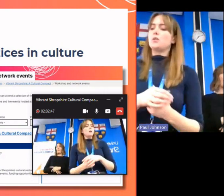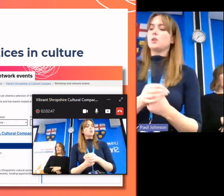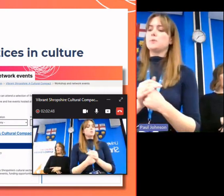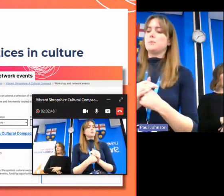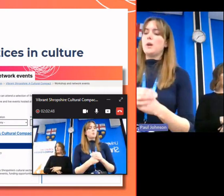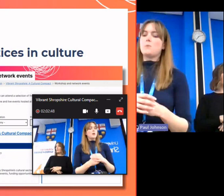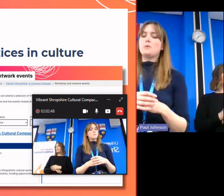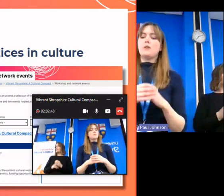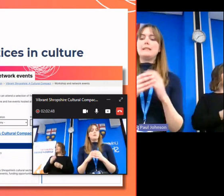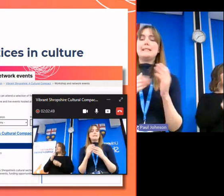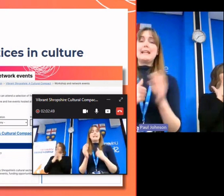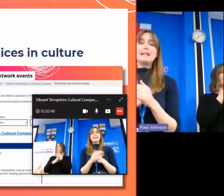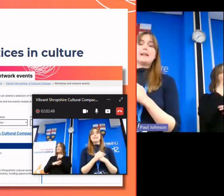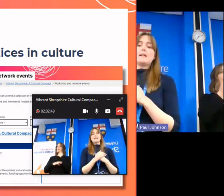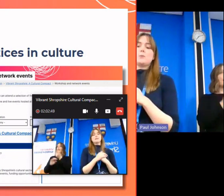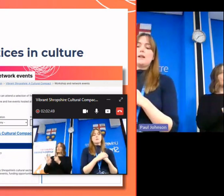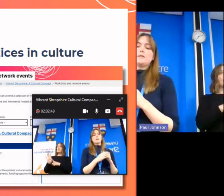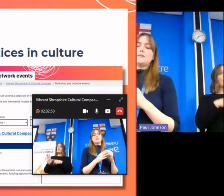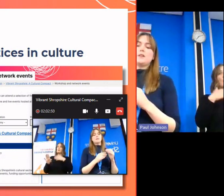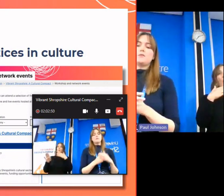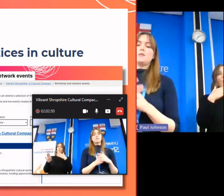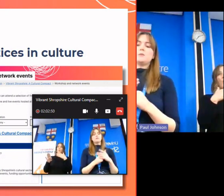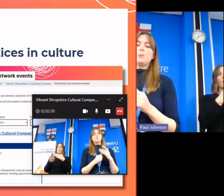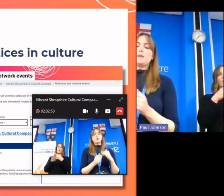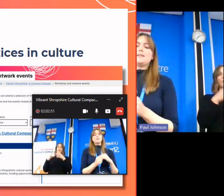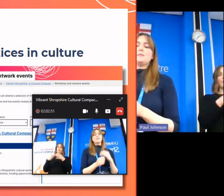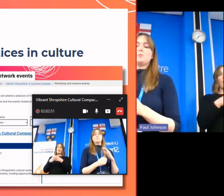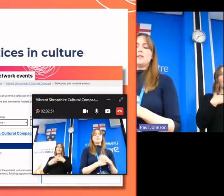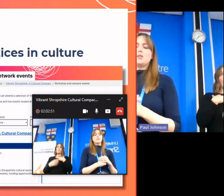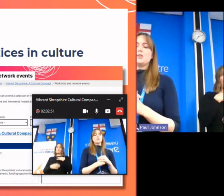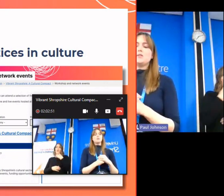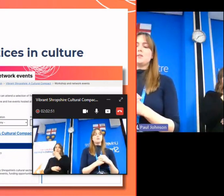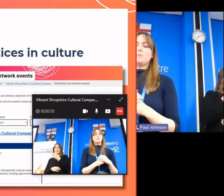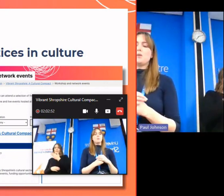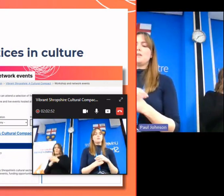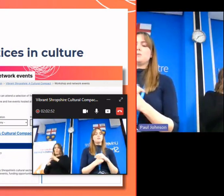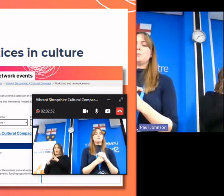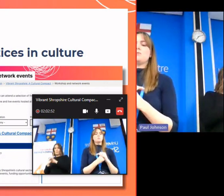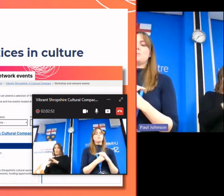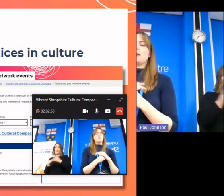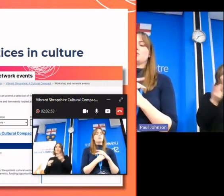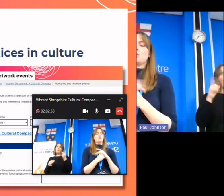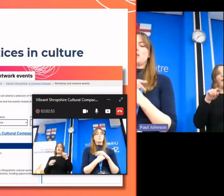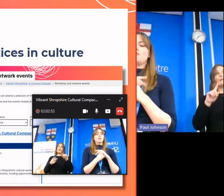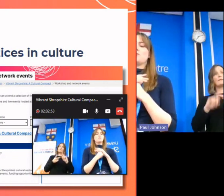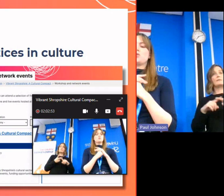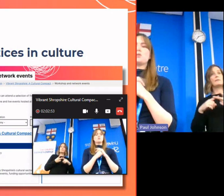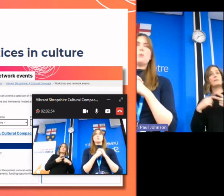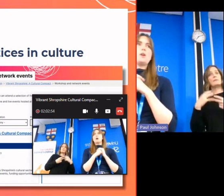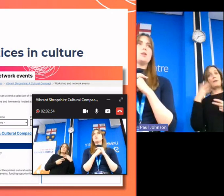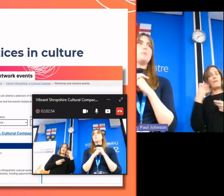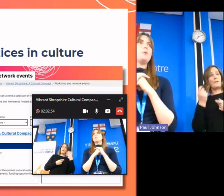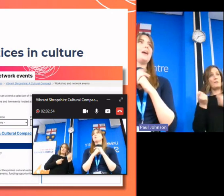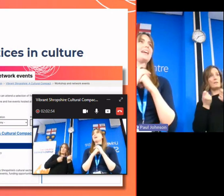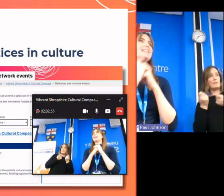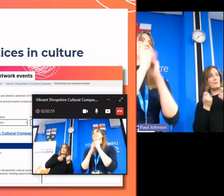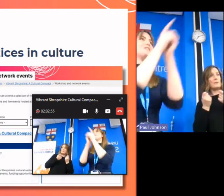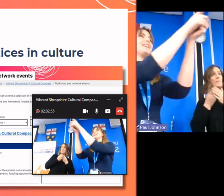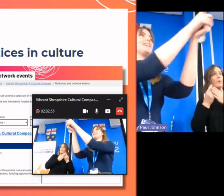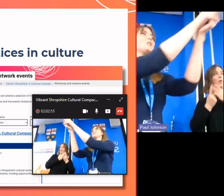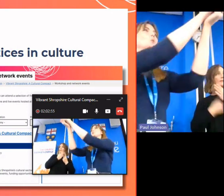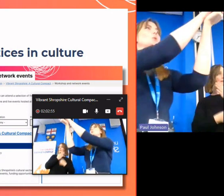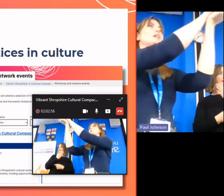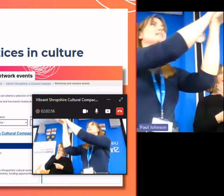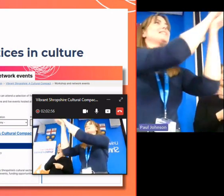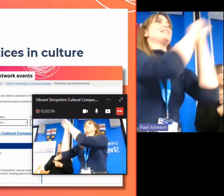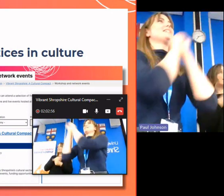year we will have workshops on working with volunteers as well as governance policies and procedures both these will be run by the infrastructure partnership who are here